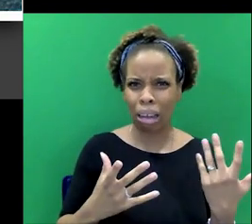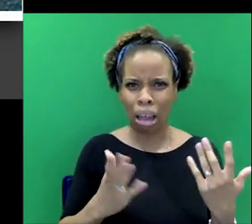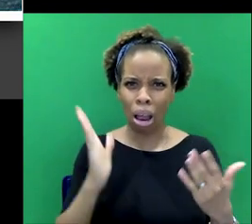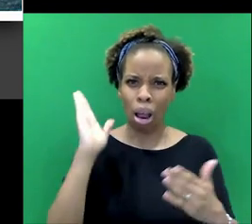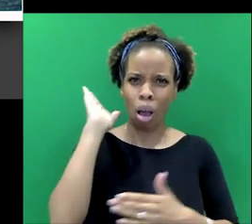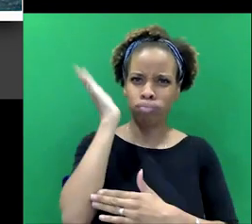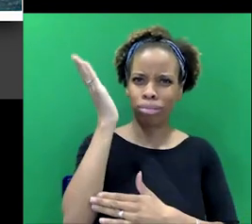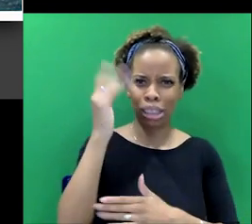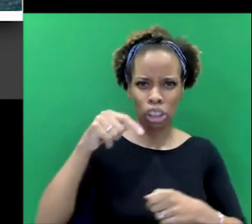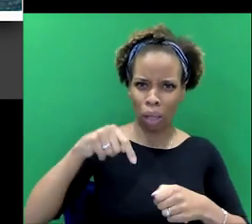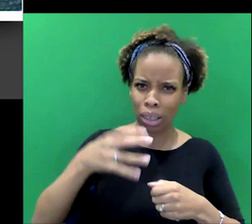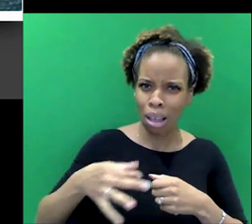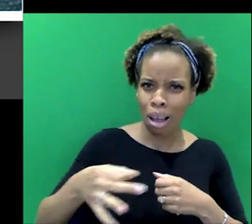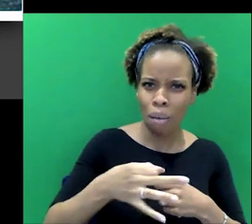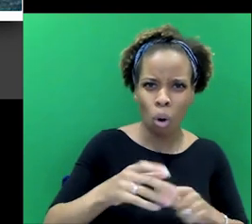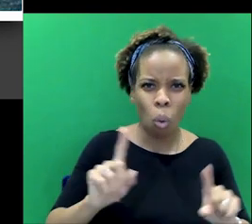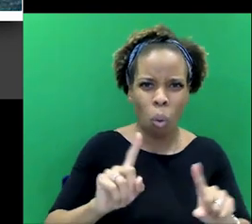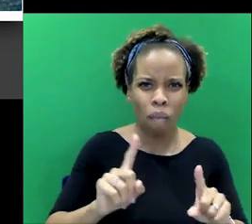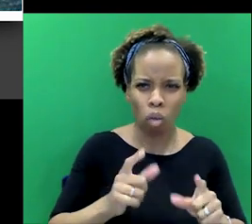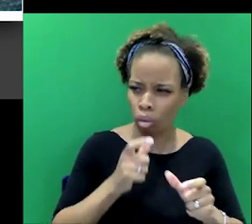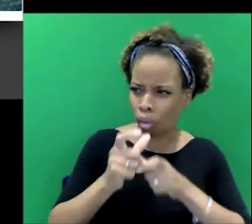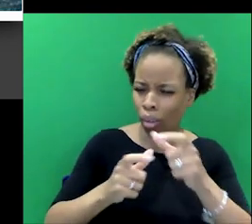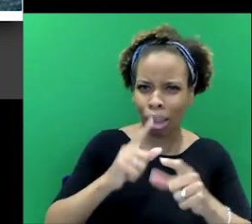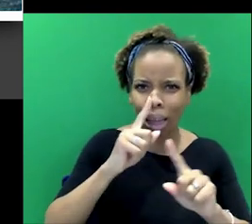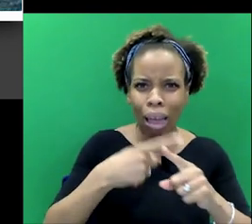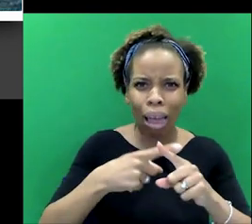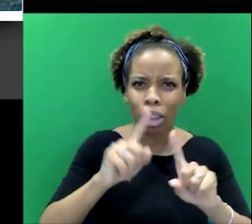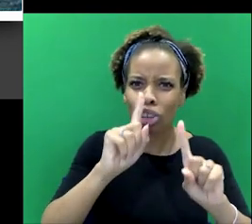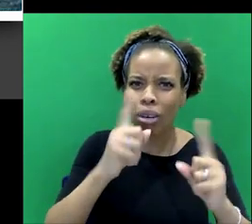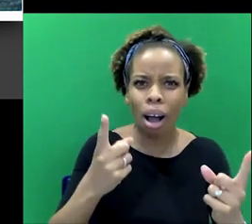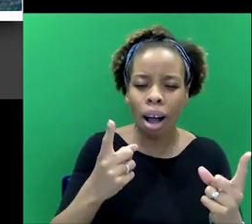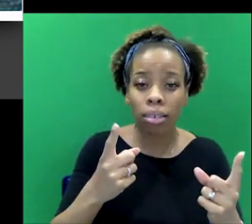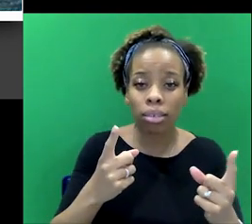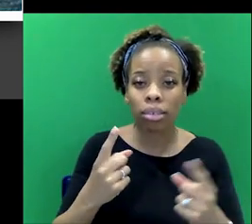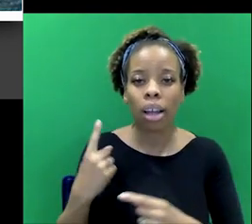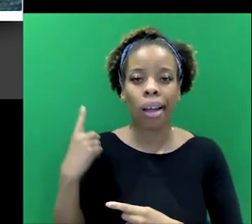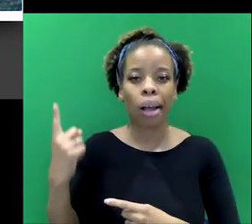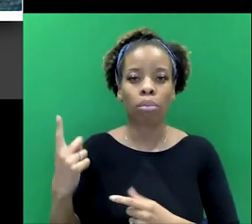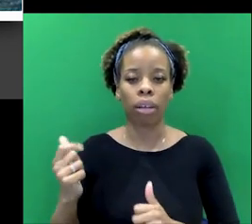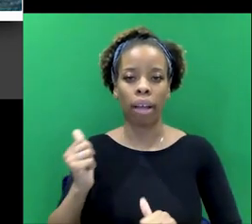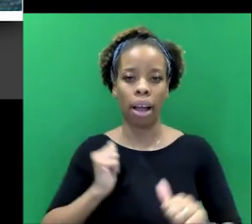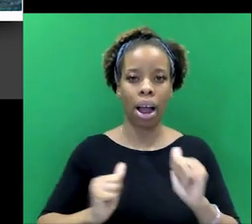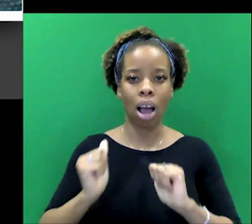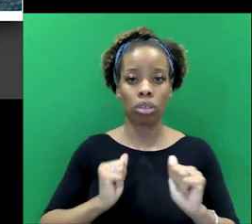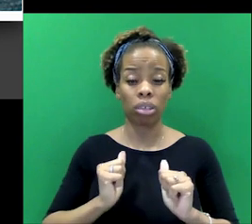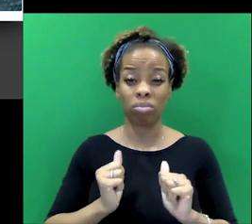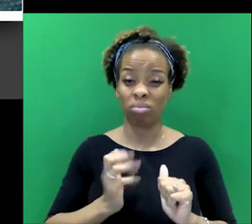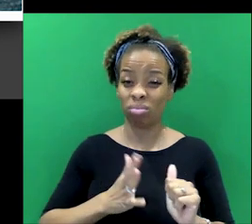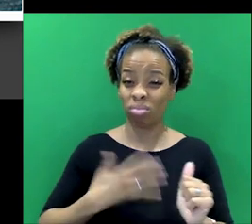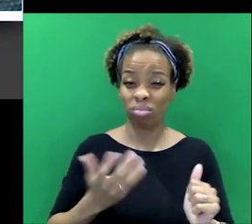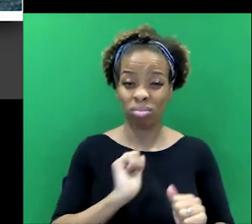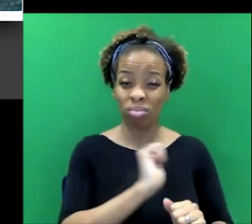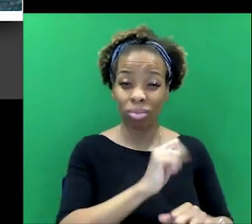preaching in this parish? He barely speaks any English. So he is very, very arrogant. He dislikes this family.